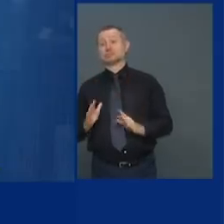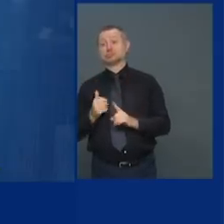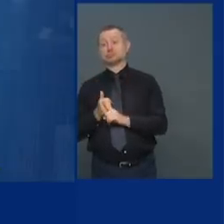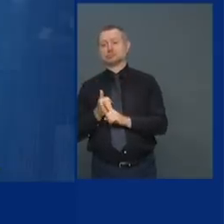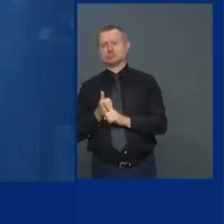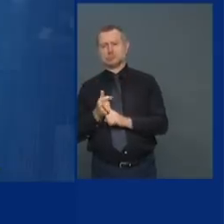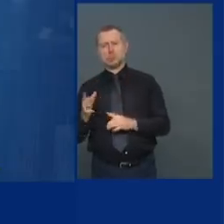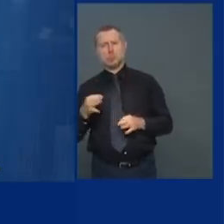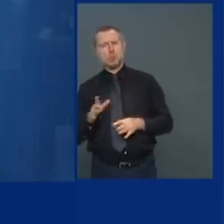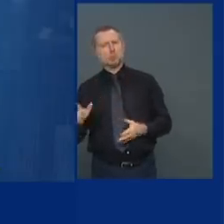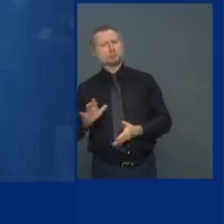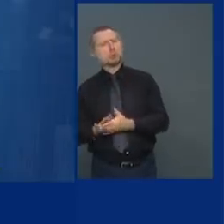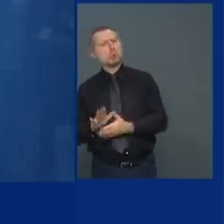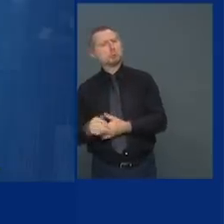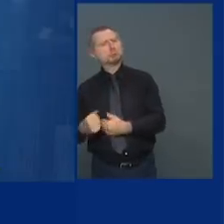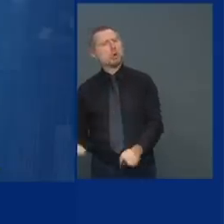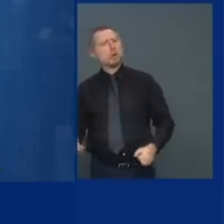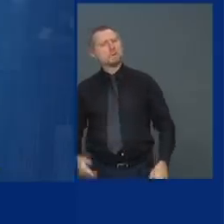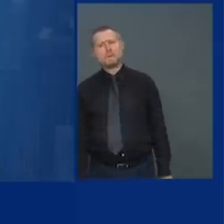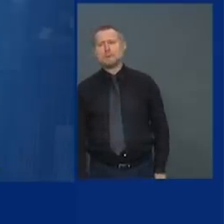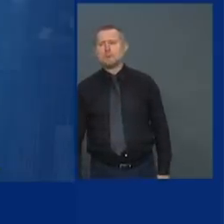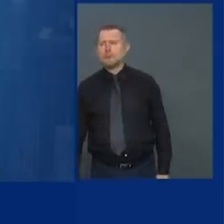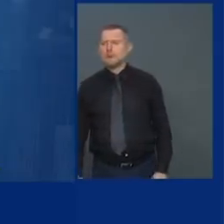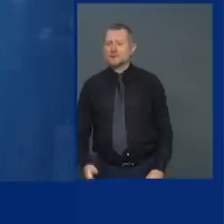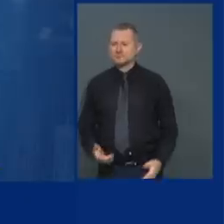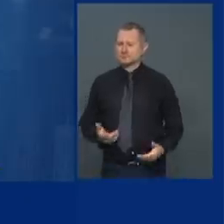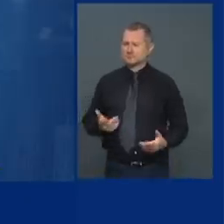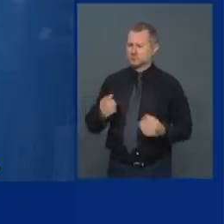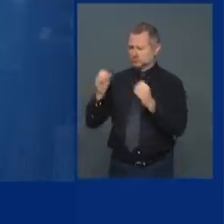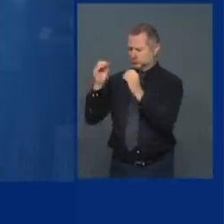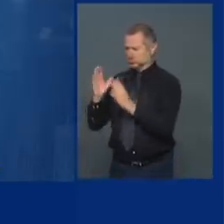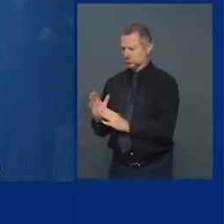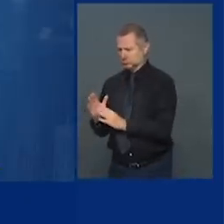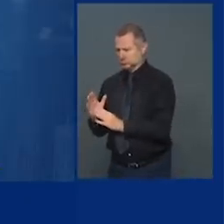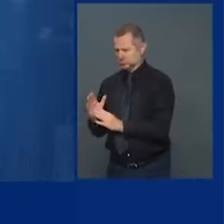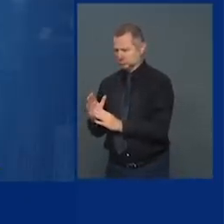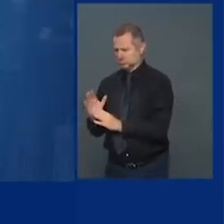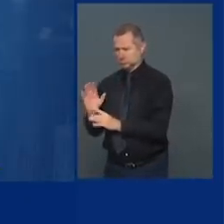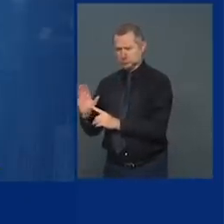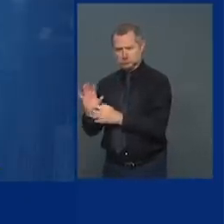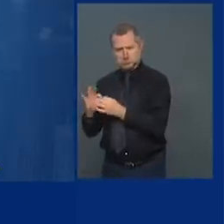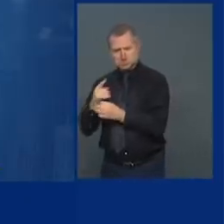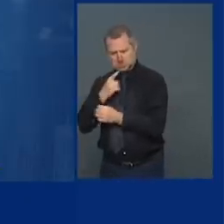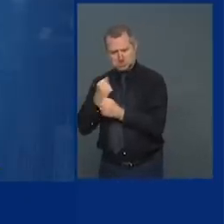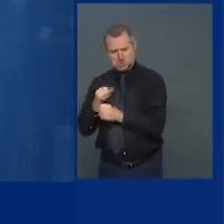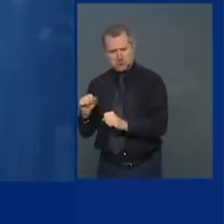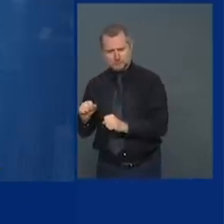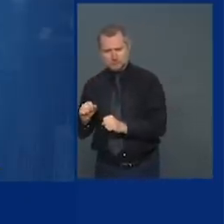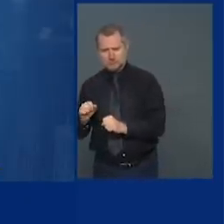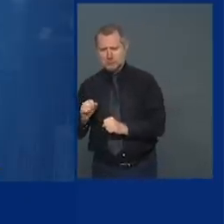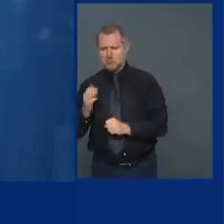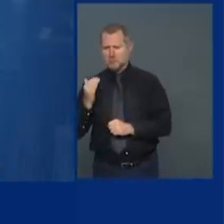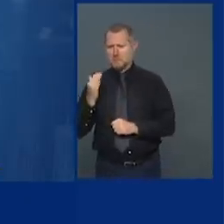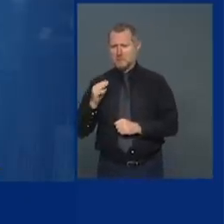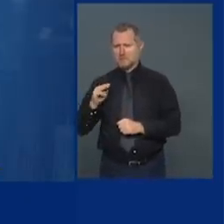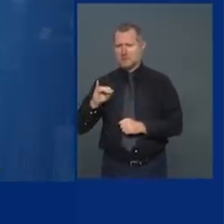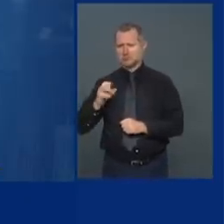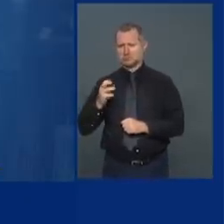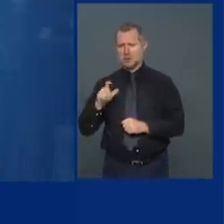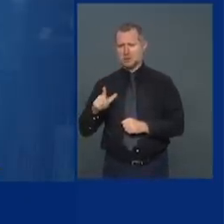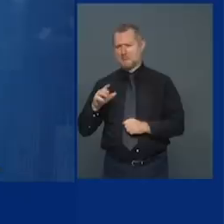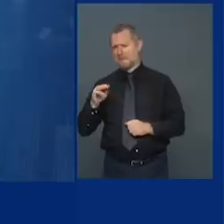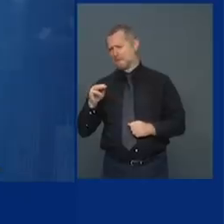Why would the teachers' union be saying the schools are safe? Why would Michael Mulgrew want to endanger his teachers